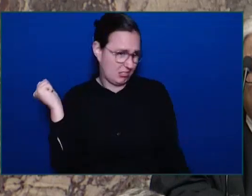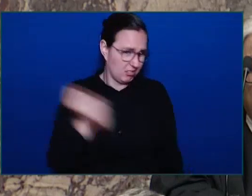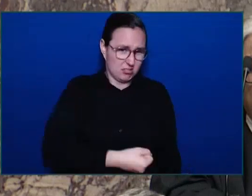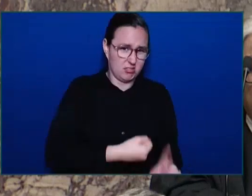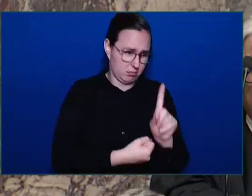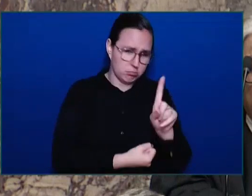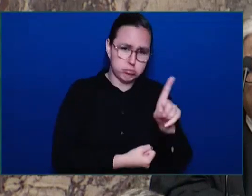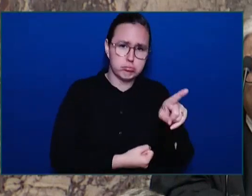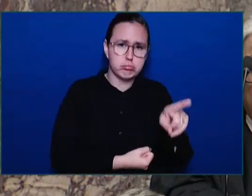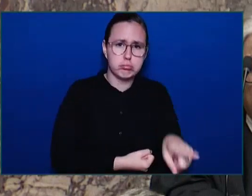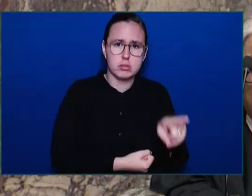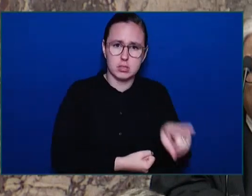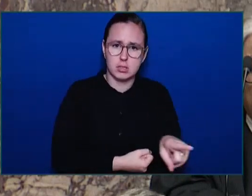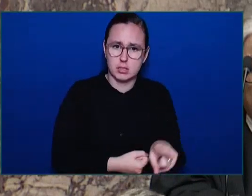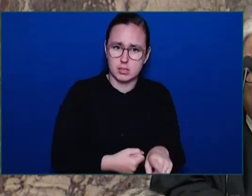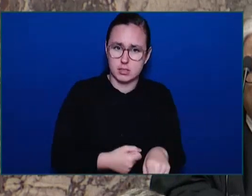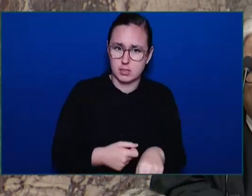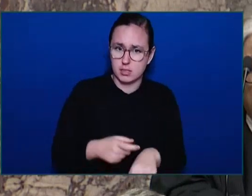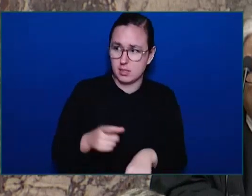work.